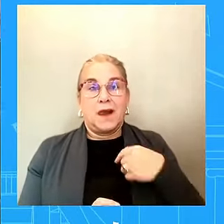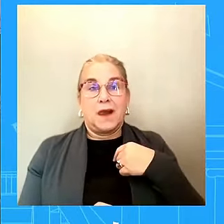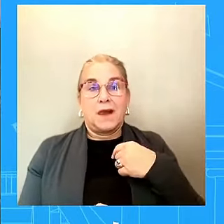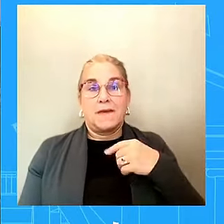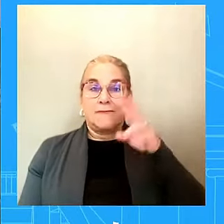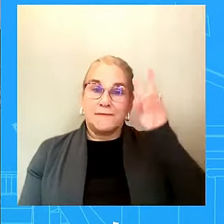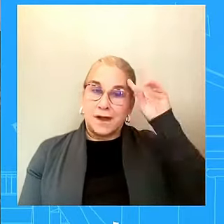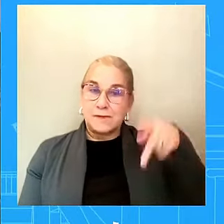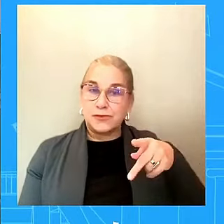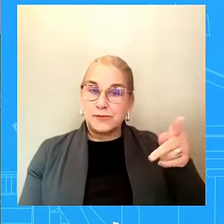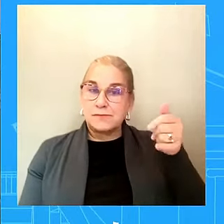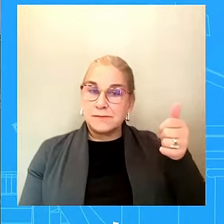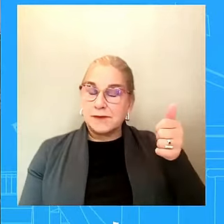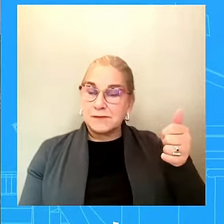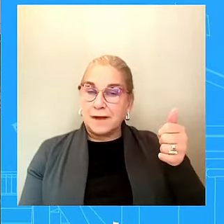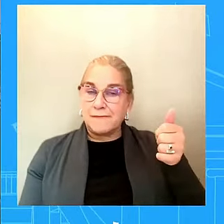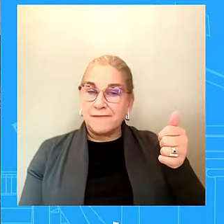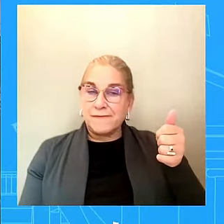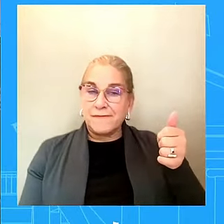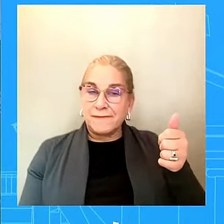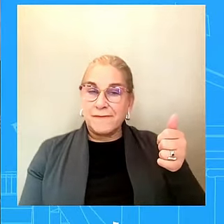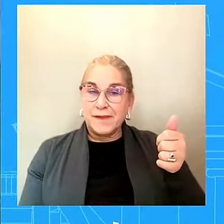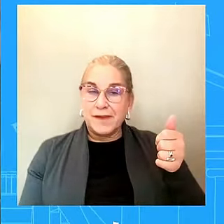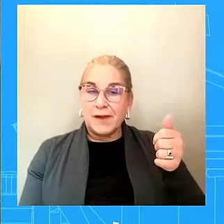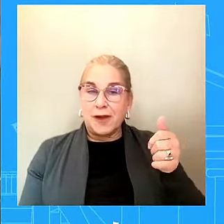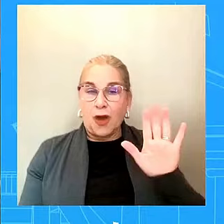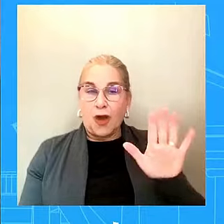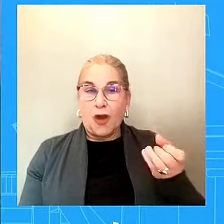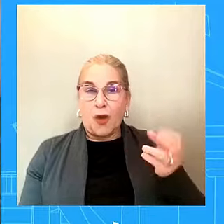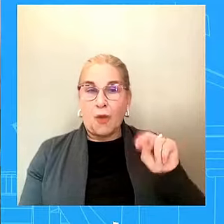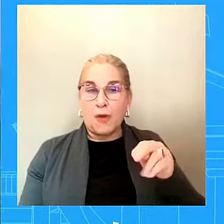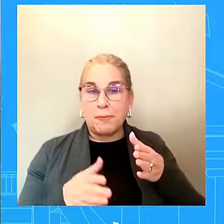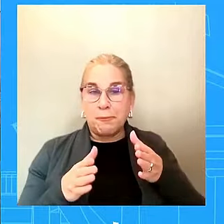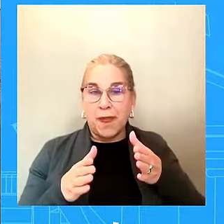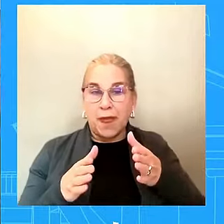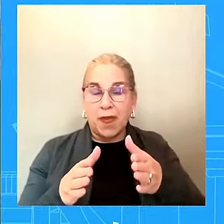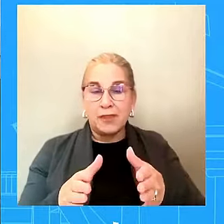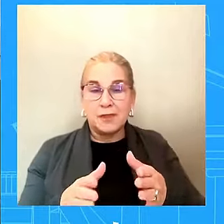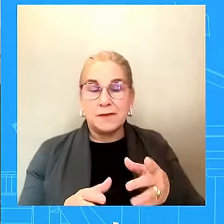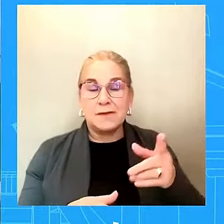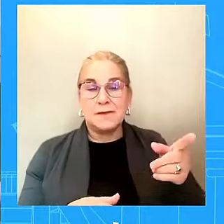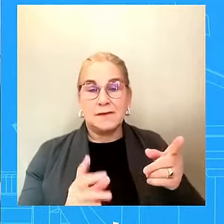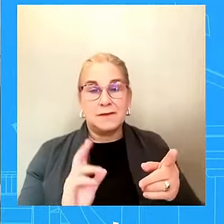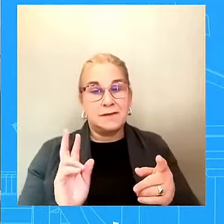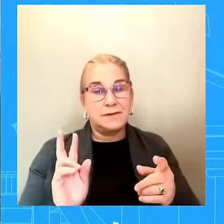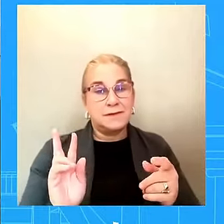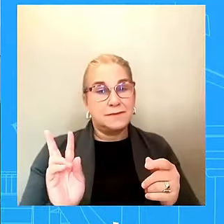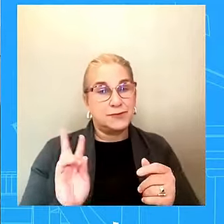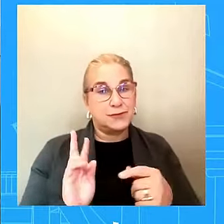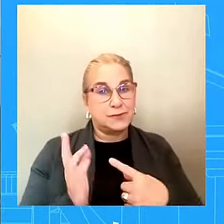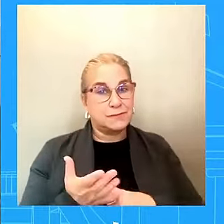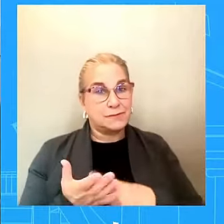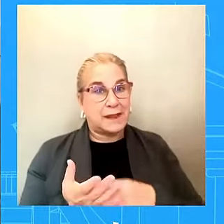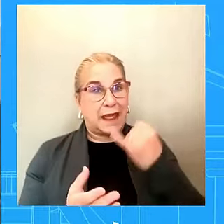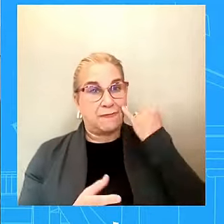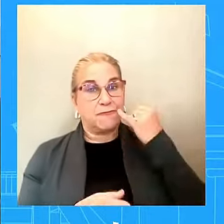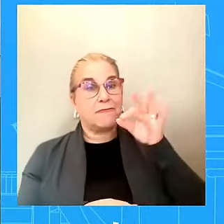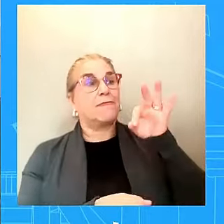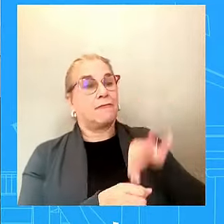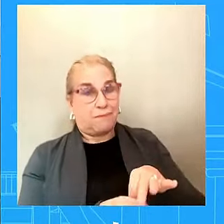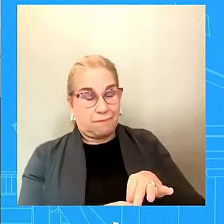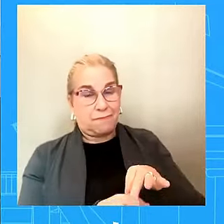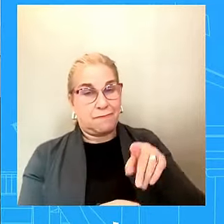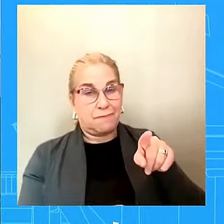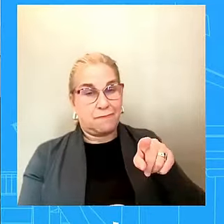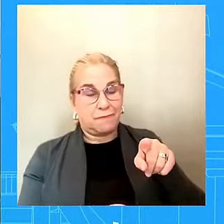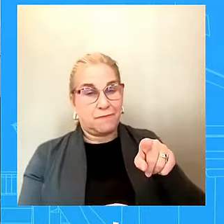have specifically had conversations about how she would do that if elected, whether the President is offering advice or whether she's asked for guidance